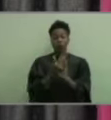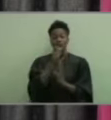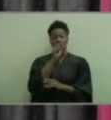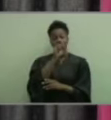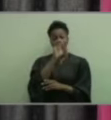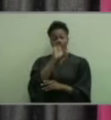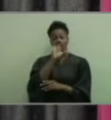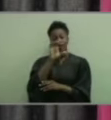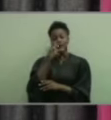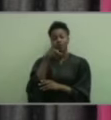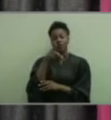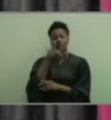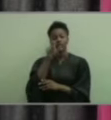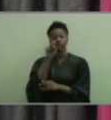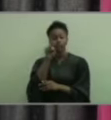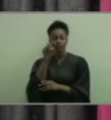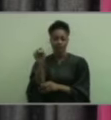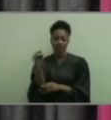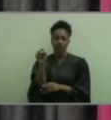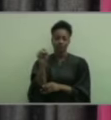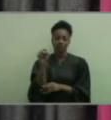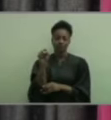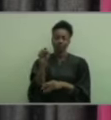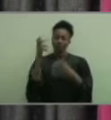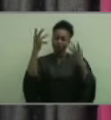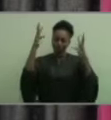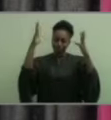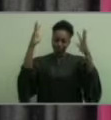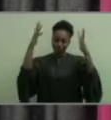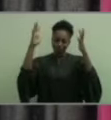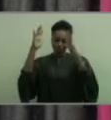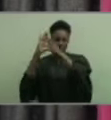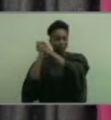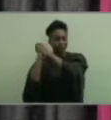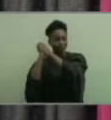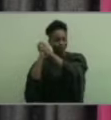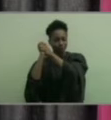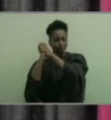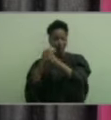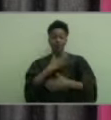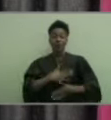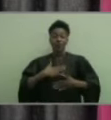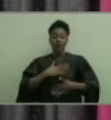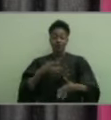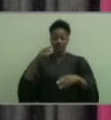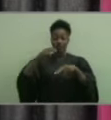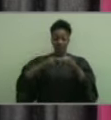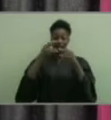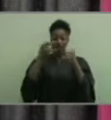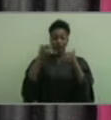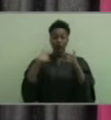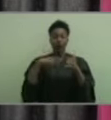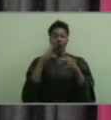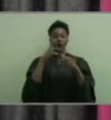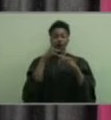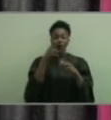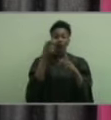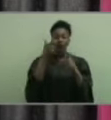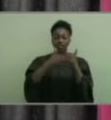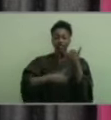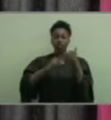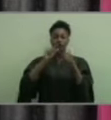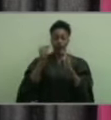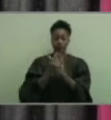Savannah-Chatham County public school system. Congratulations. Please be seated now as we will honor each